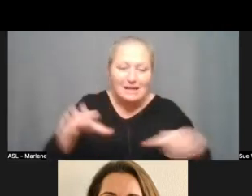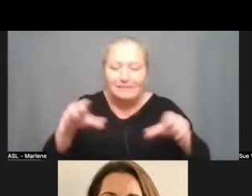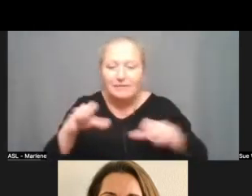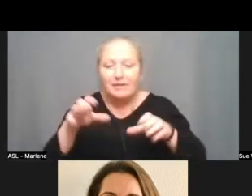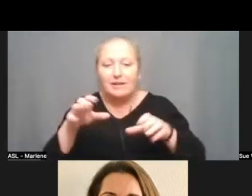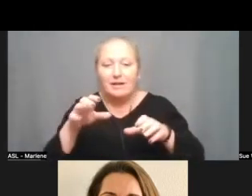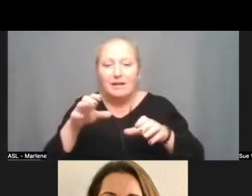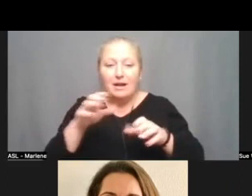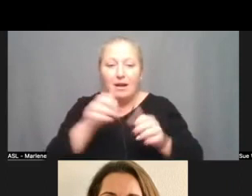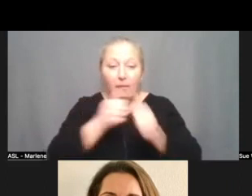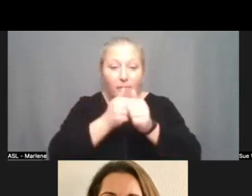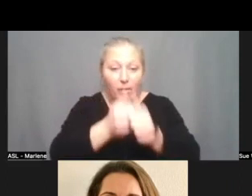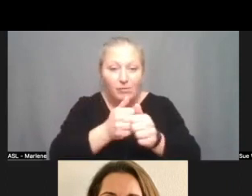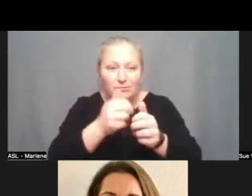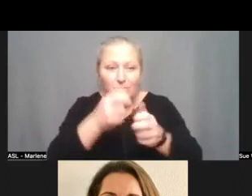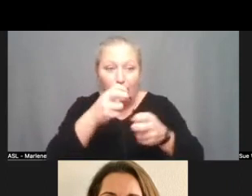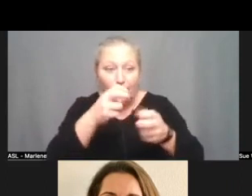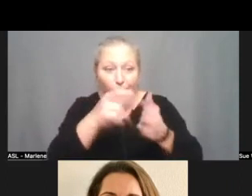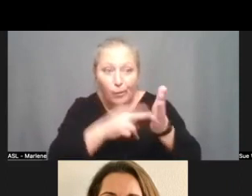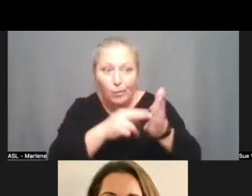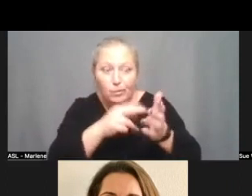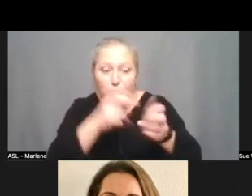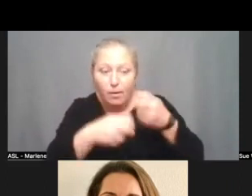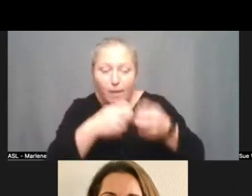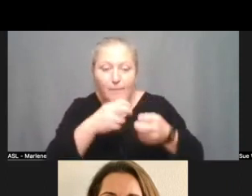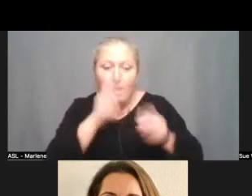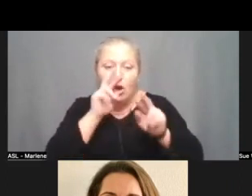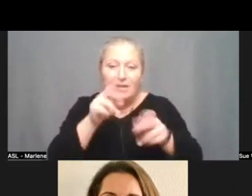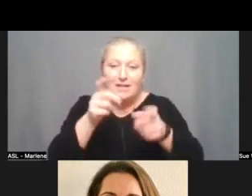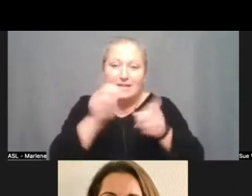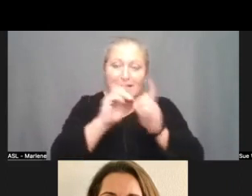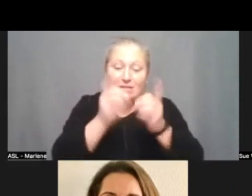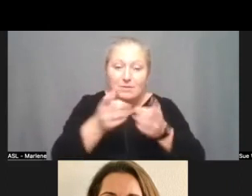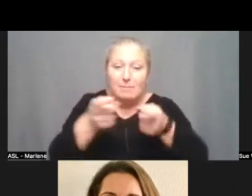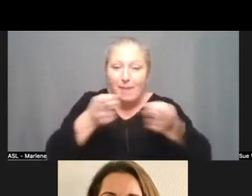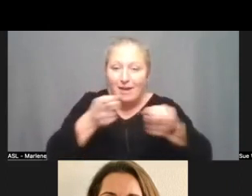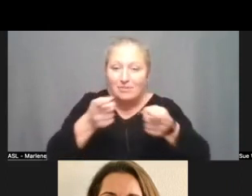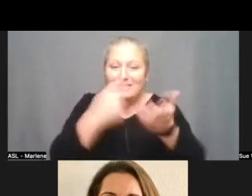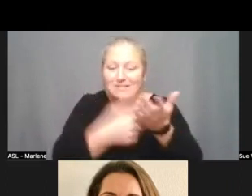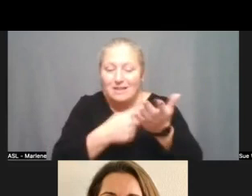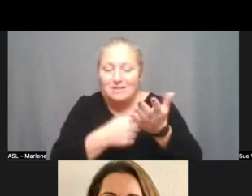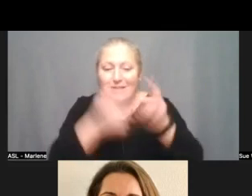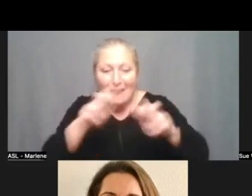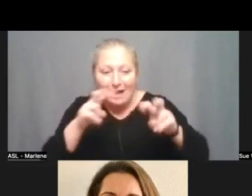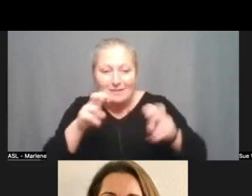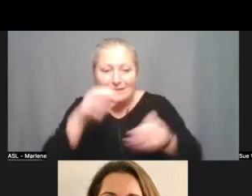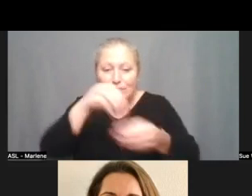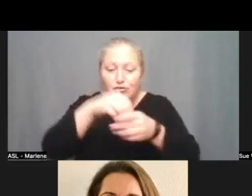at compliance issues looked at the district's management discussion and analysis looked at internal controls